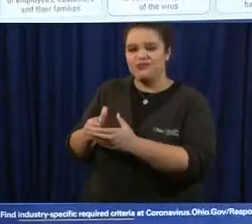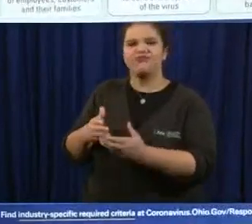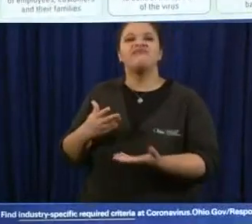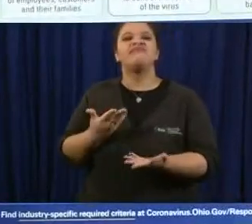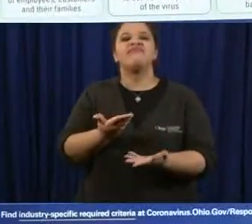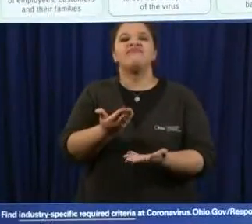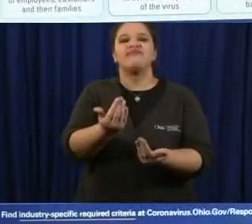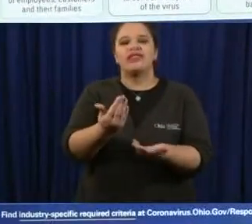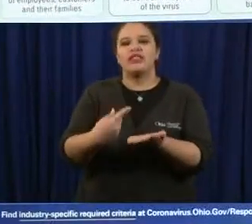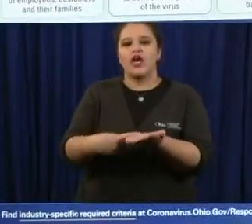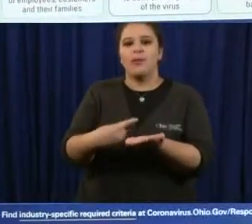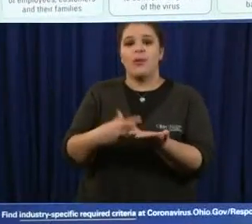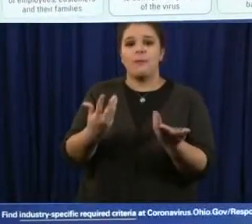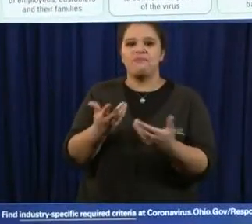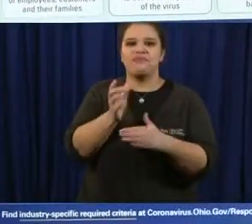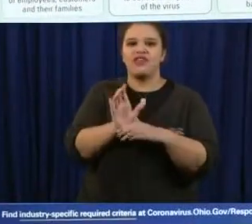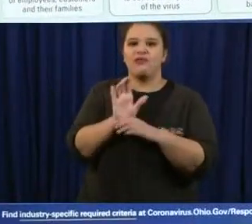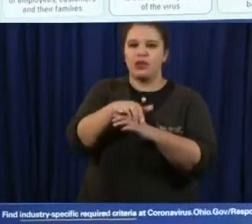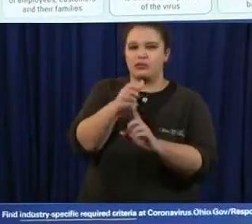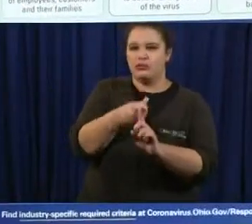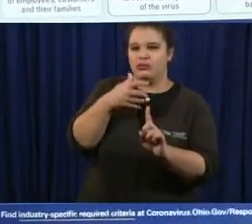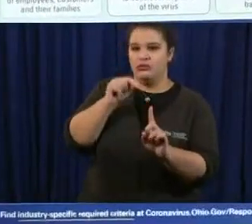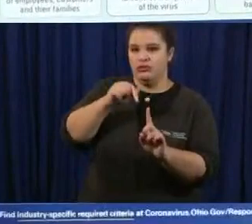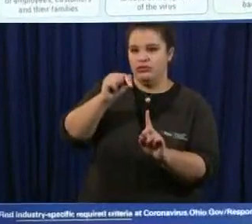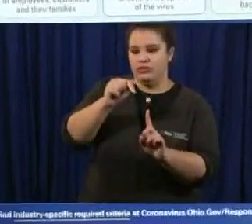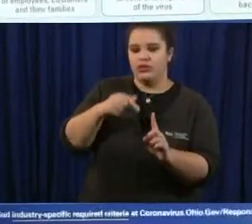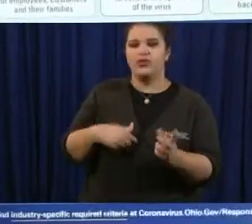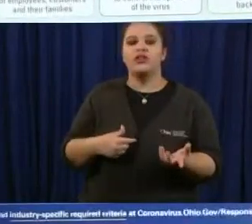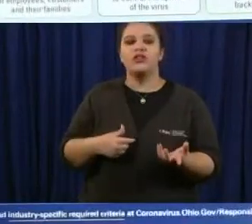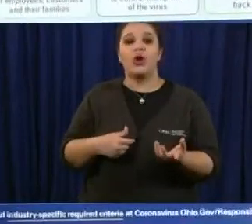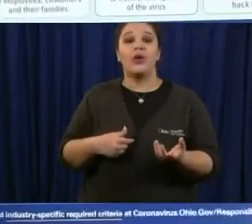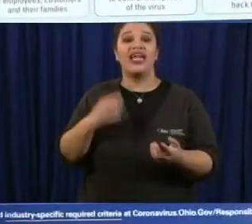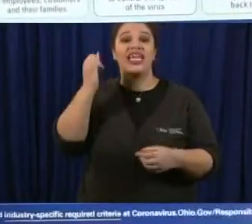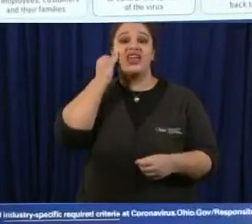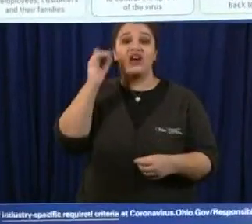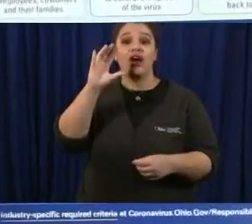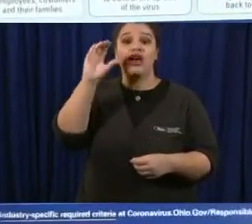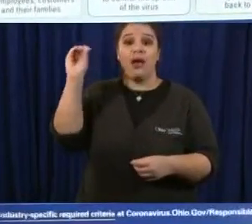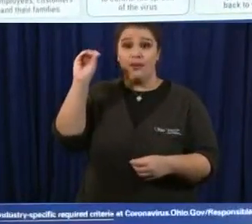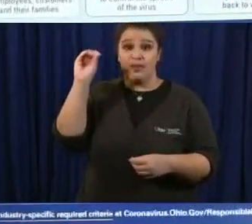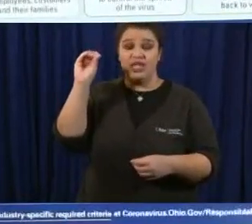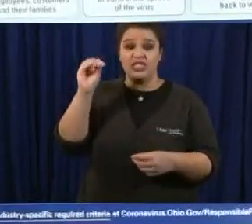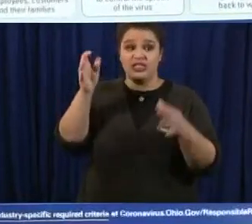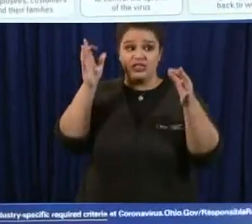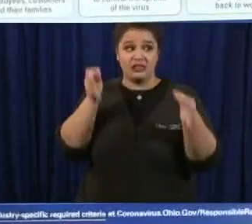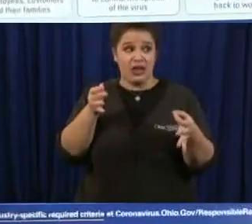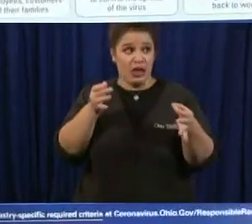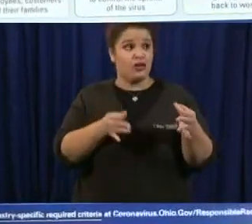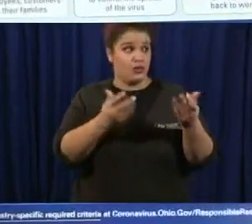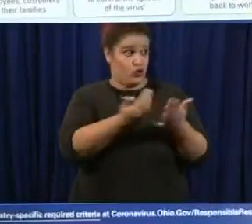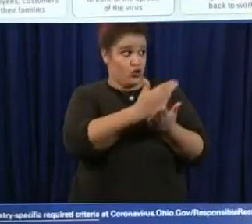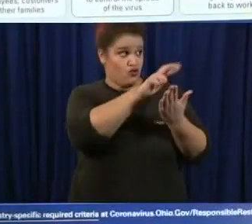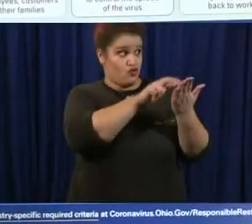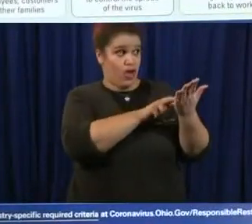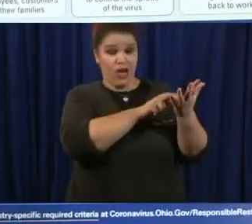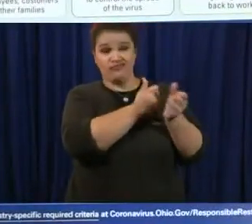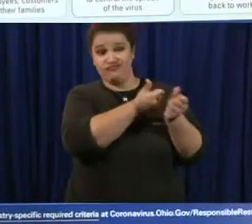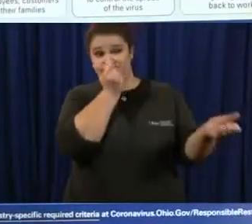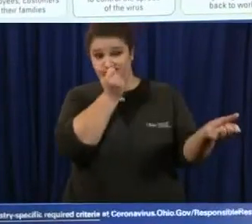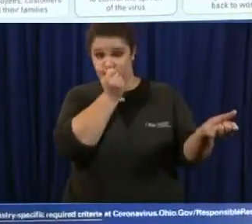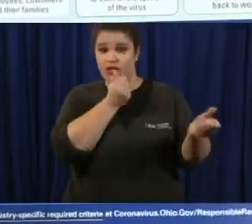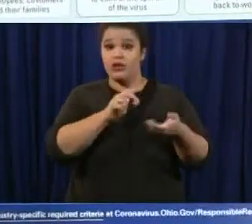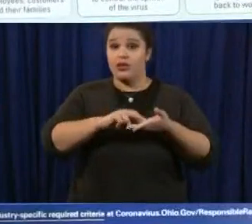um is do companies face a second degree misdemeanor if they're not following these rules um